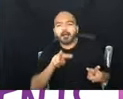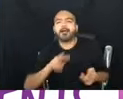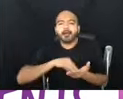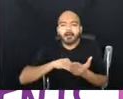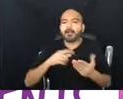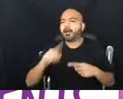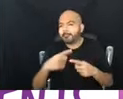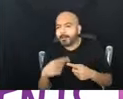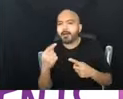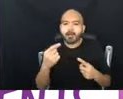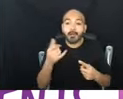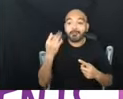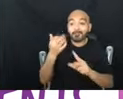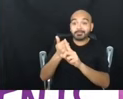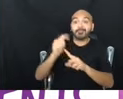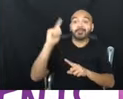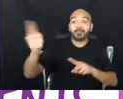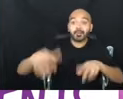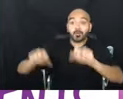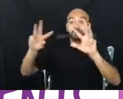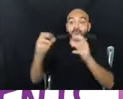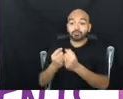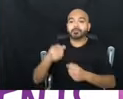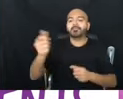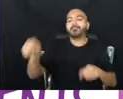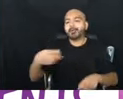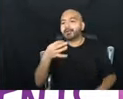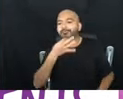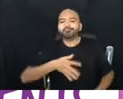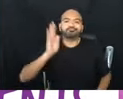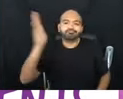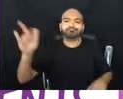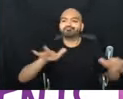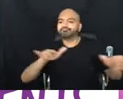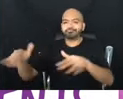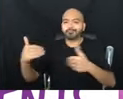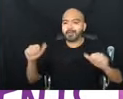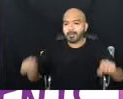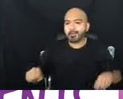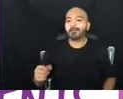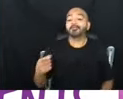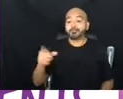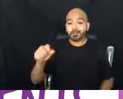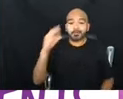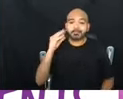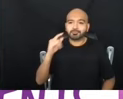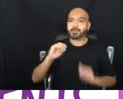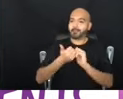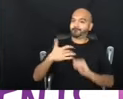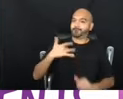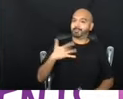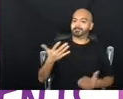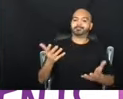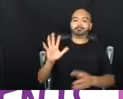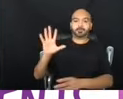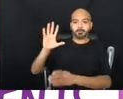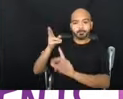facilitating, you have a better sense of how to go through that and how to move that. So you have a, you experience how it feels to be a